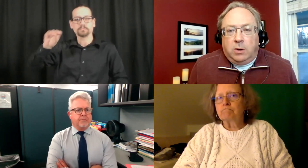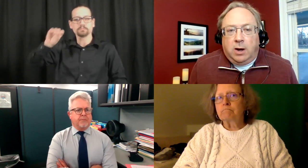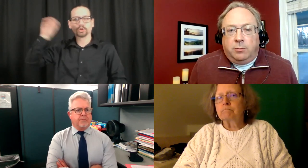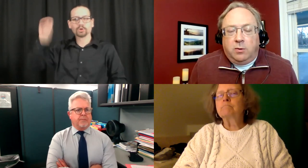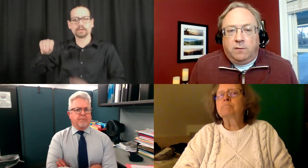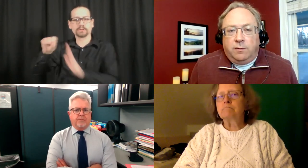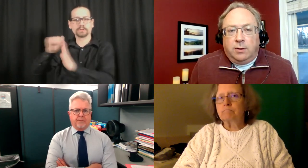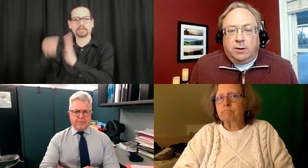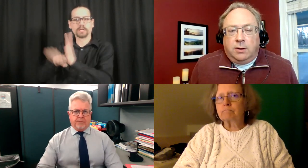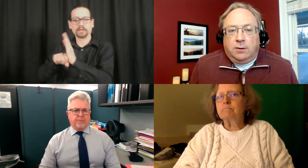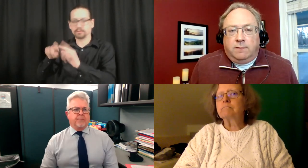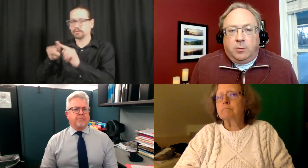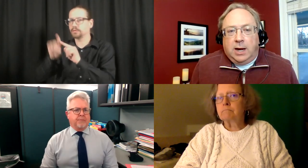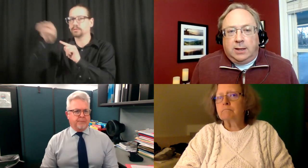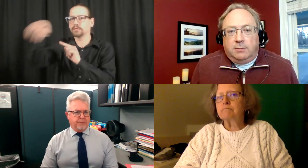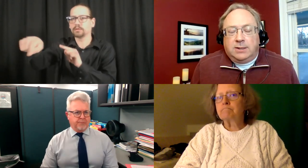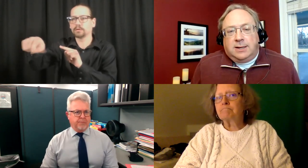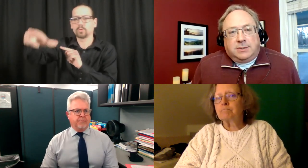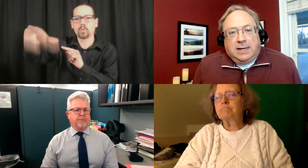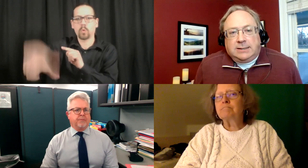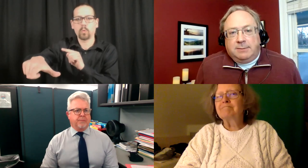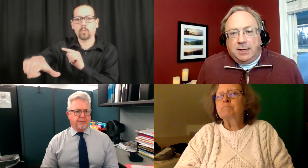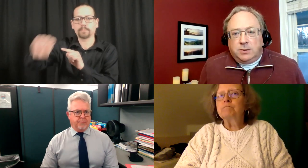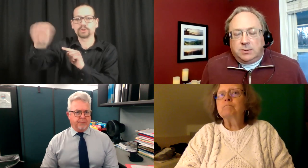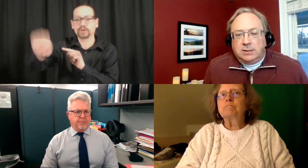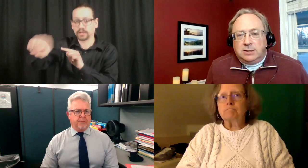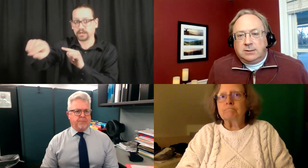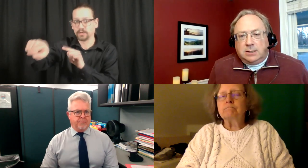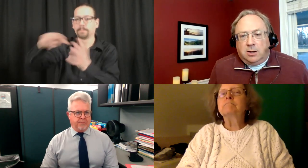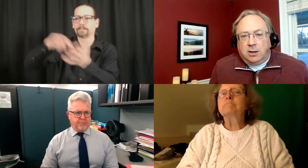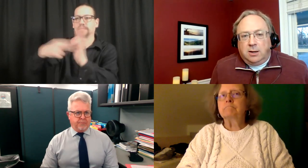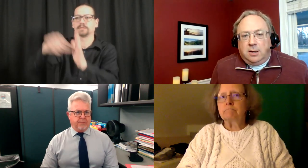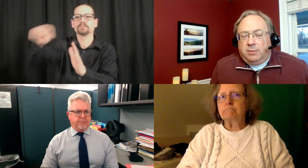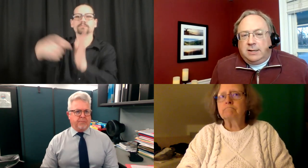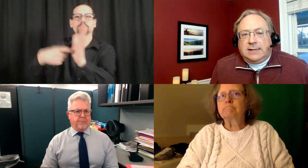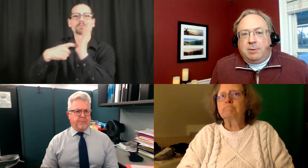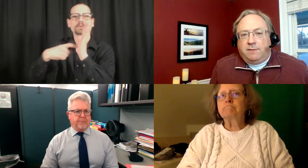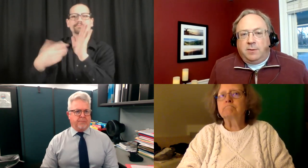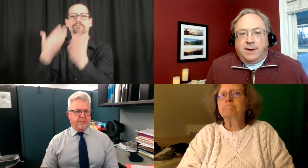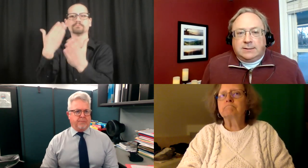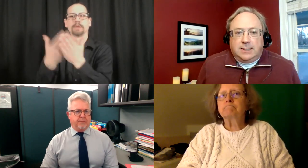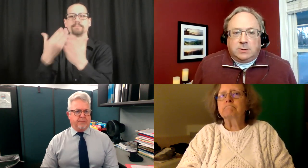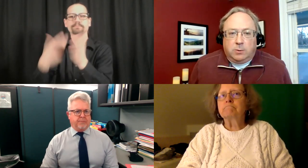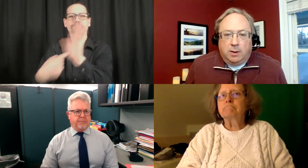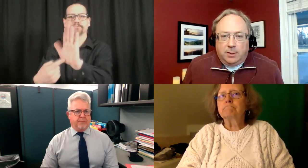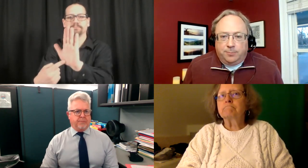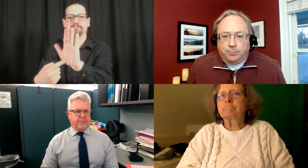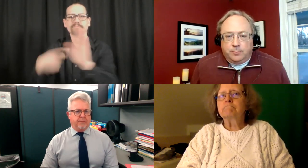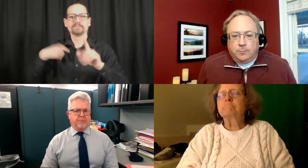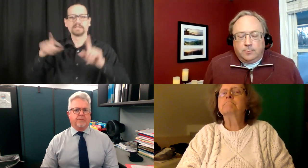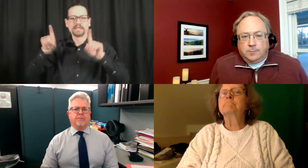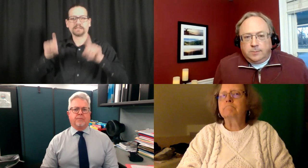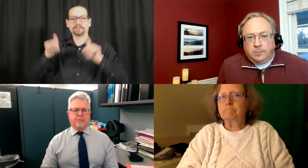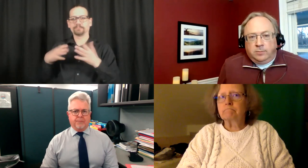aren't requiring proof from Rhode Island. But some states, like Massachusetts, still are. But it's separate from the vaccination requirement.